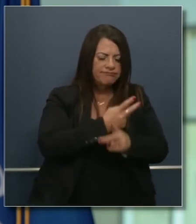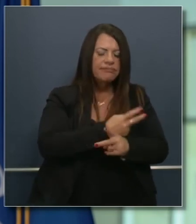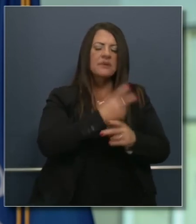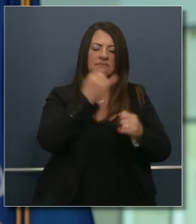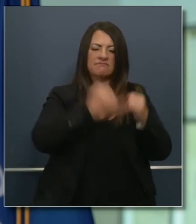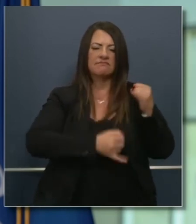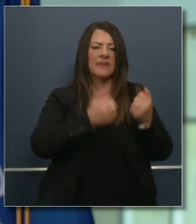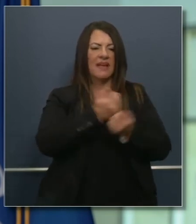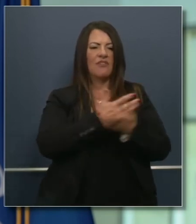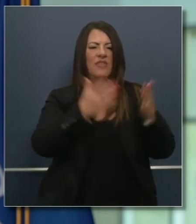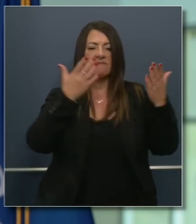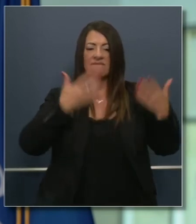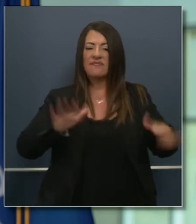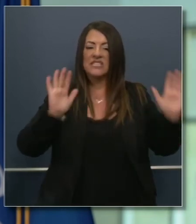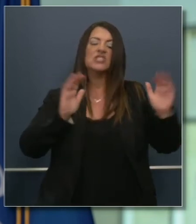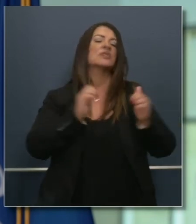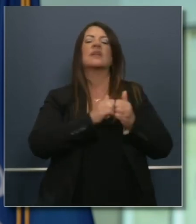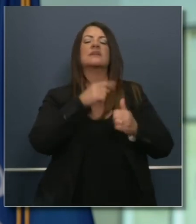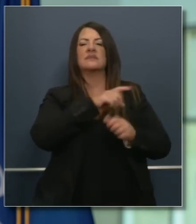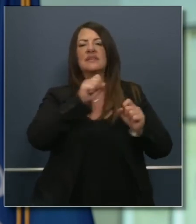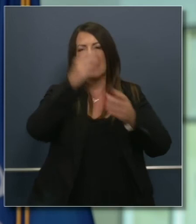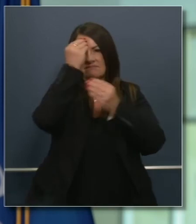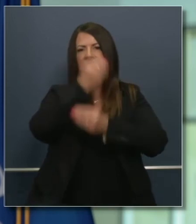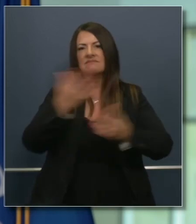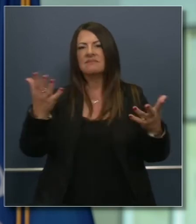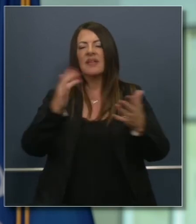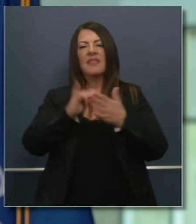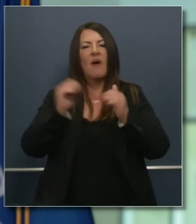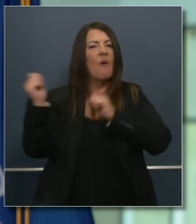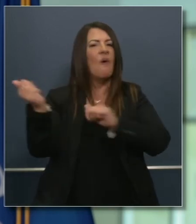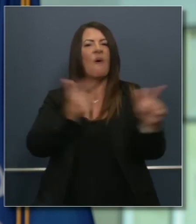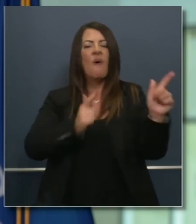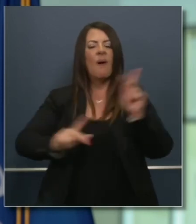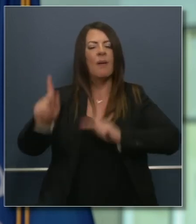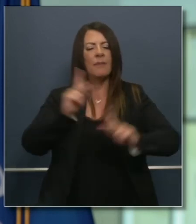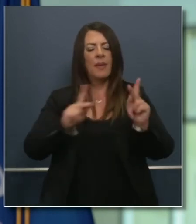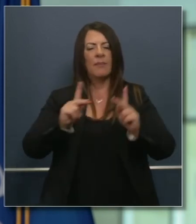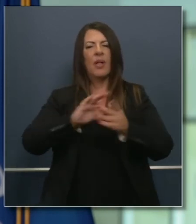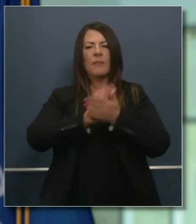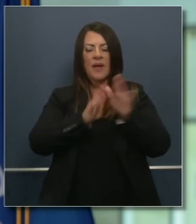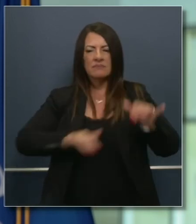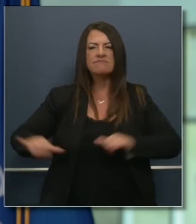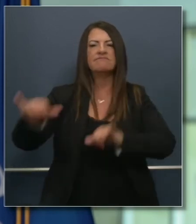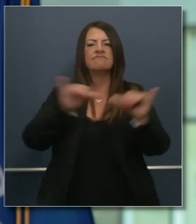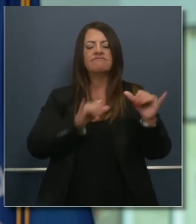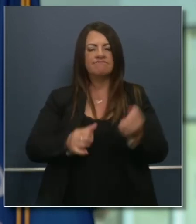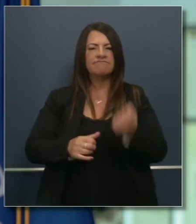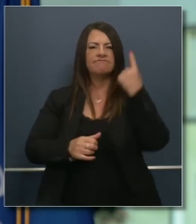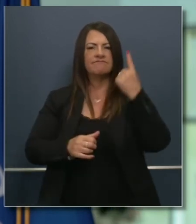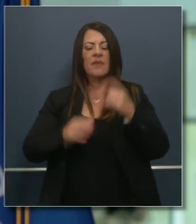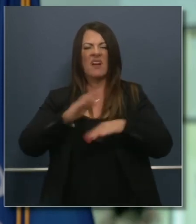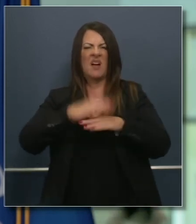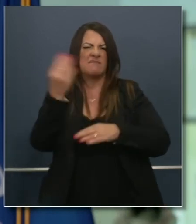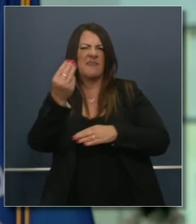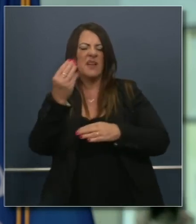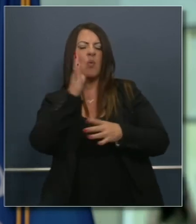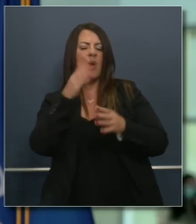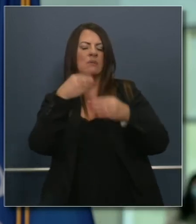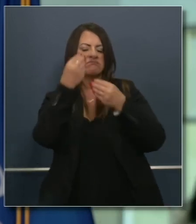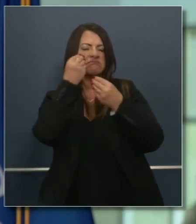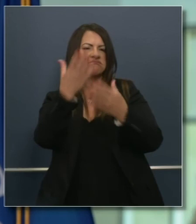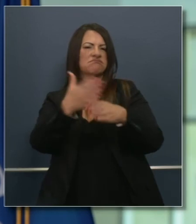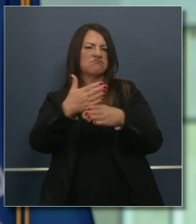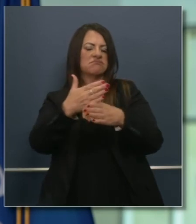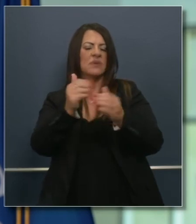get that presentation to a point where everybody's 100% on the same page. And that will happen Monday. We'll get that new updated